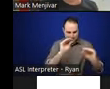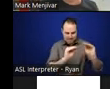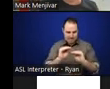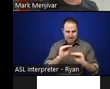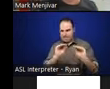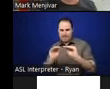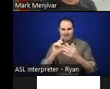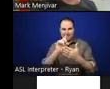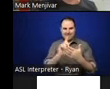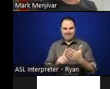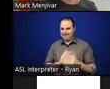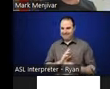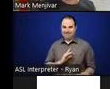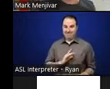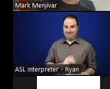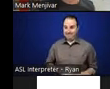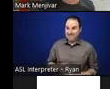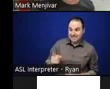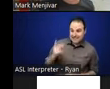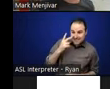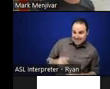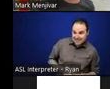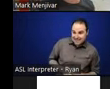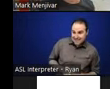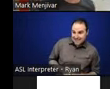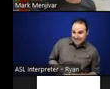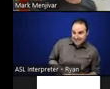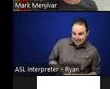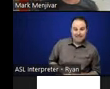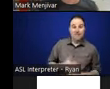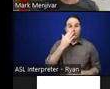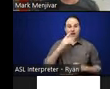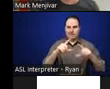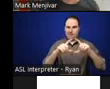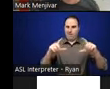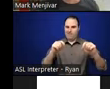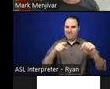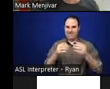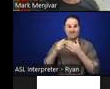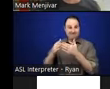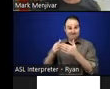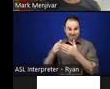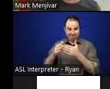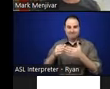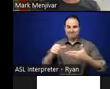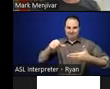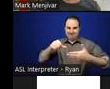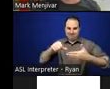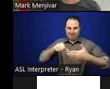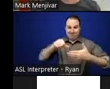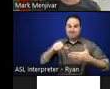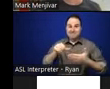is the back of the card, which has this fingerprint, which is kind of nice. But then inside of it, there's about, you know,